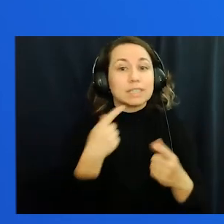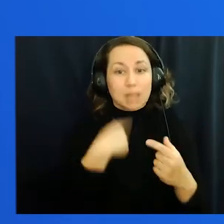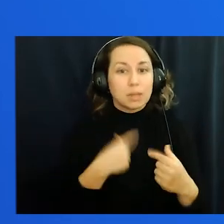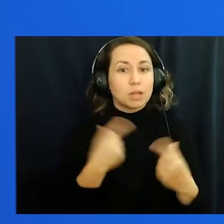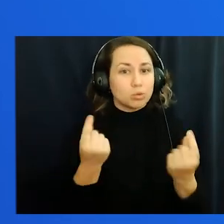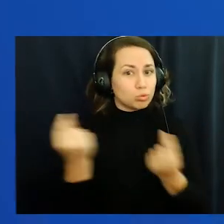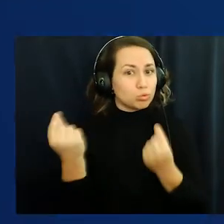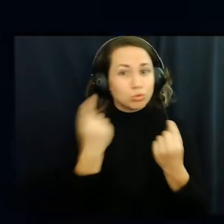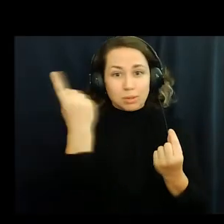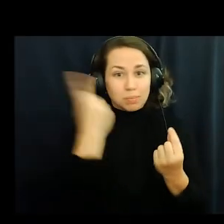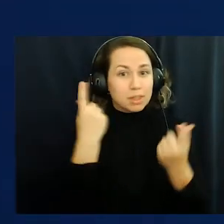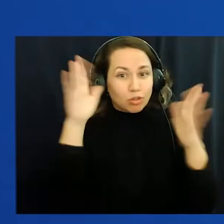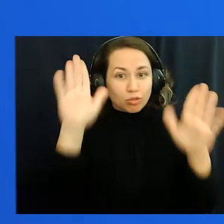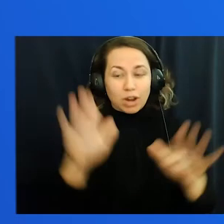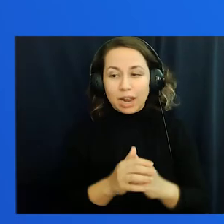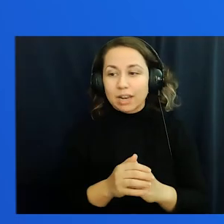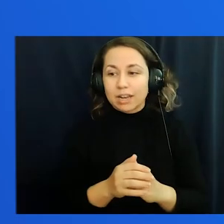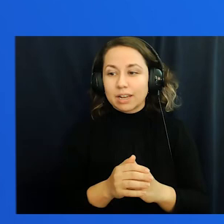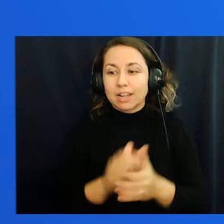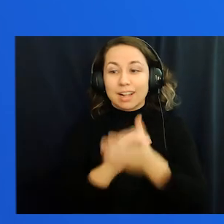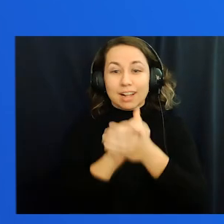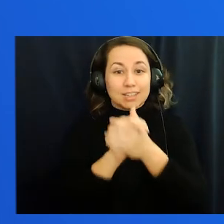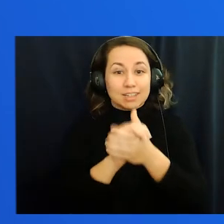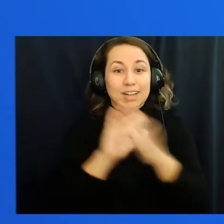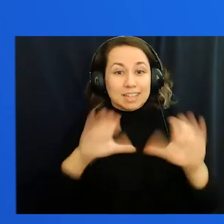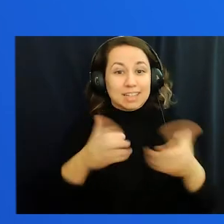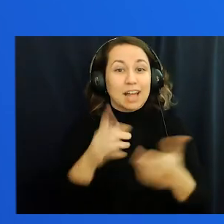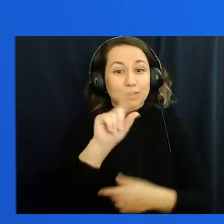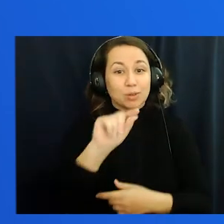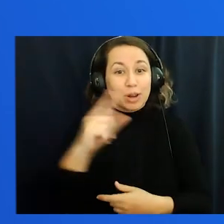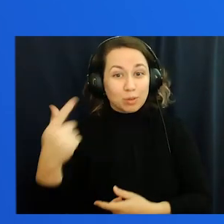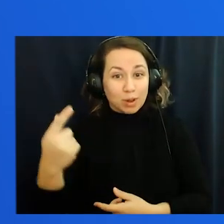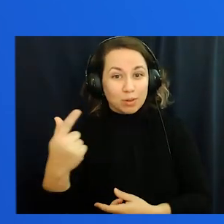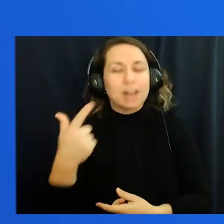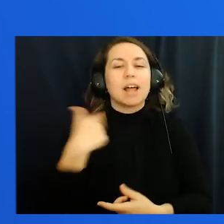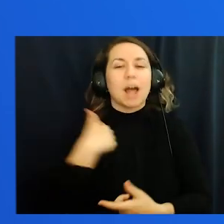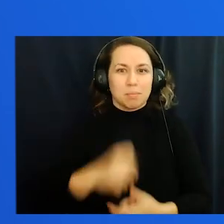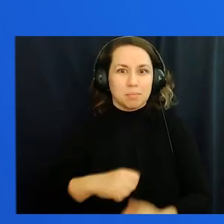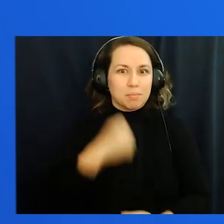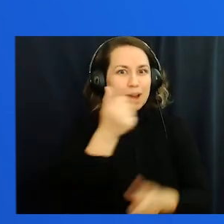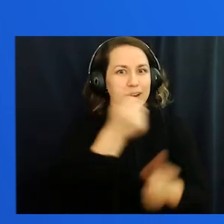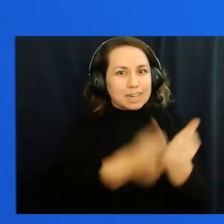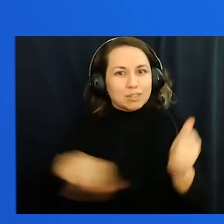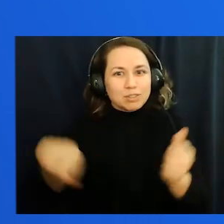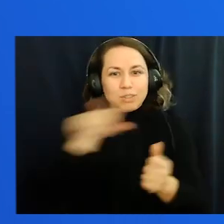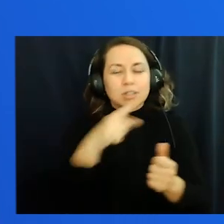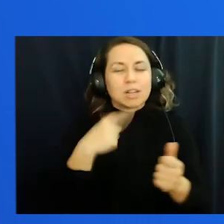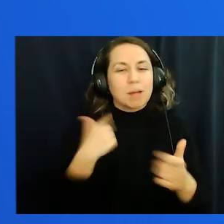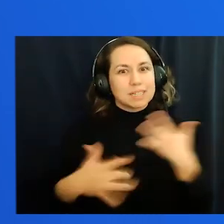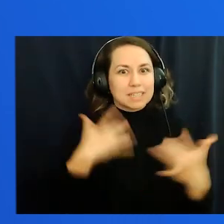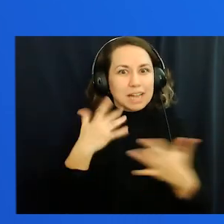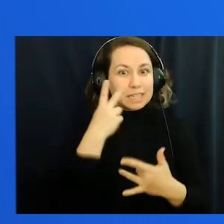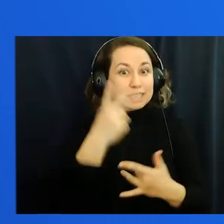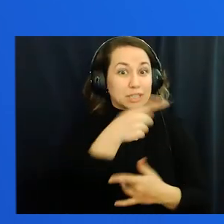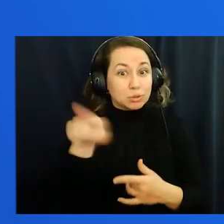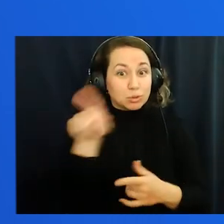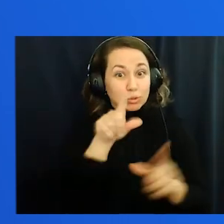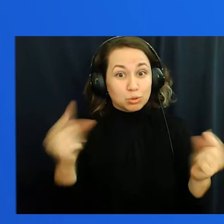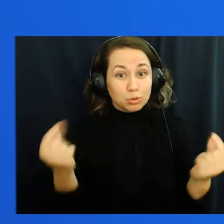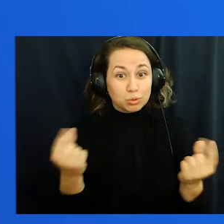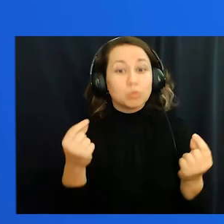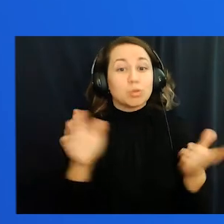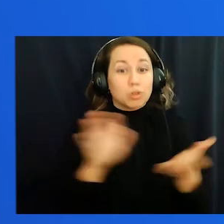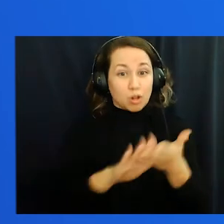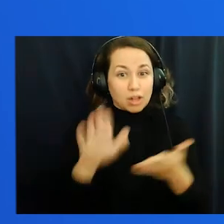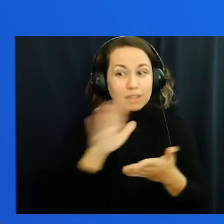knew that I would do something great. Congratulations class of 2021. I am so proud of each and every one of you. I am excited to see what you do in